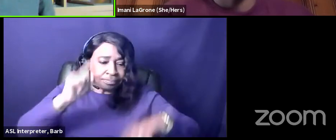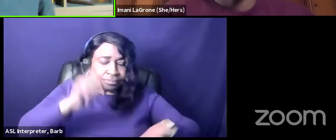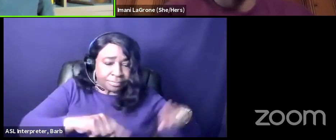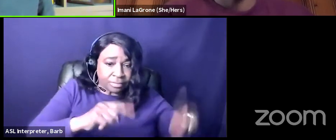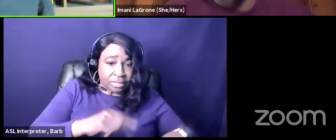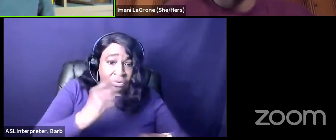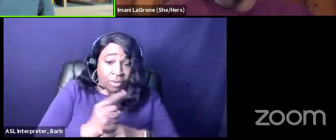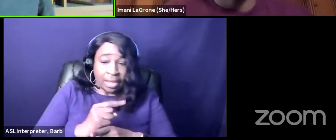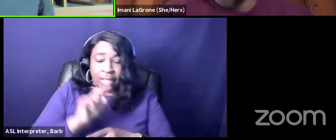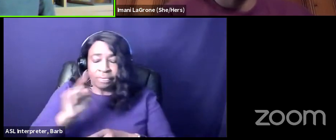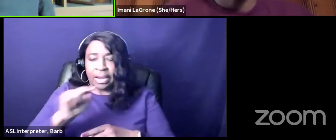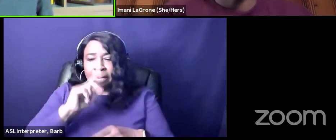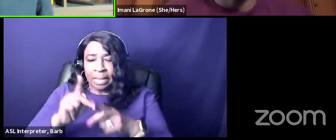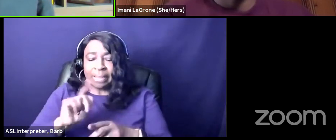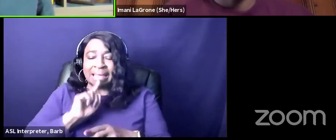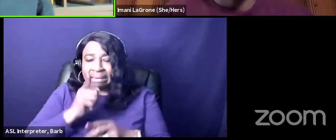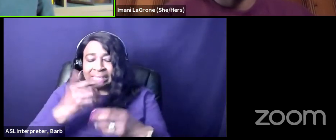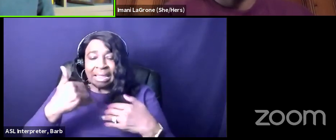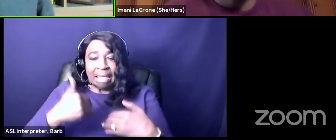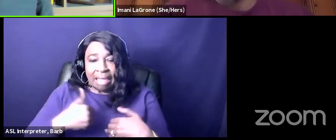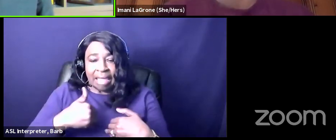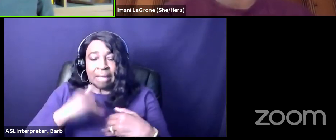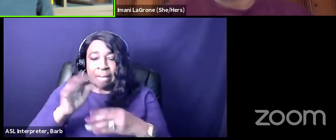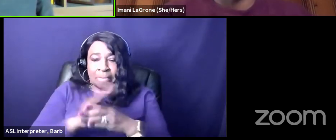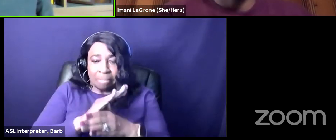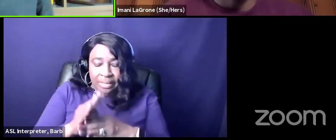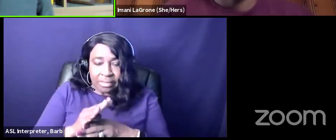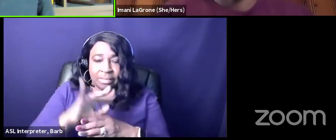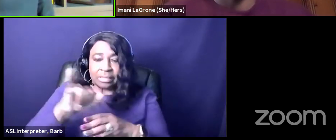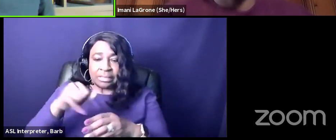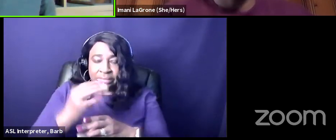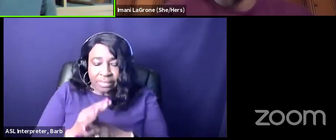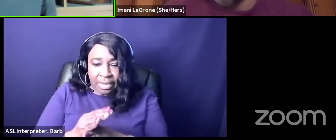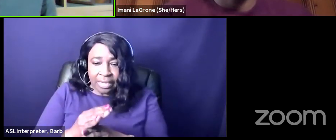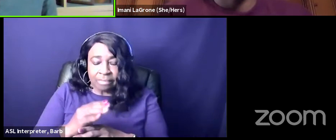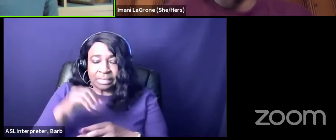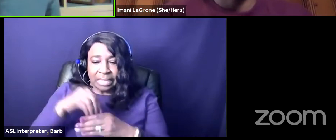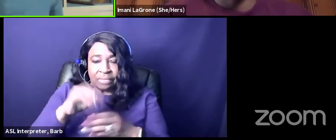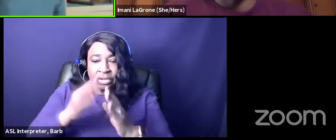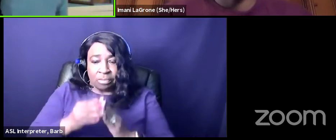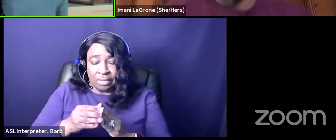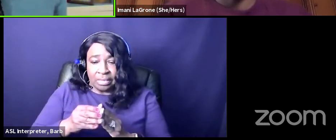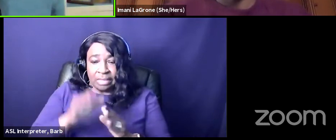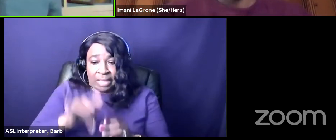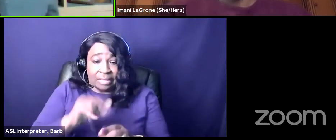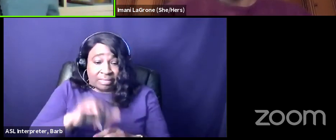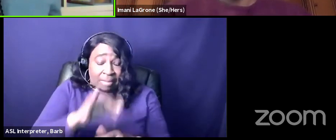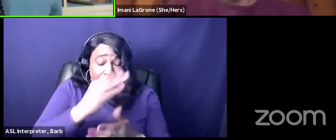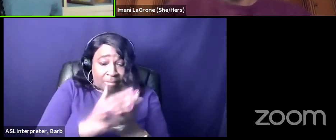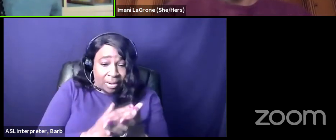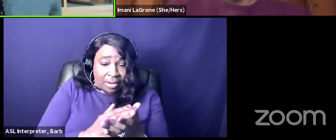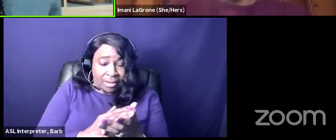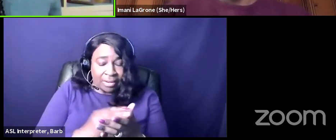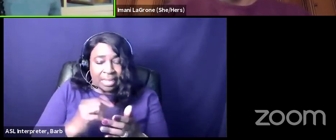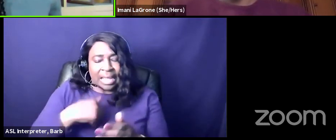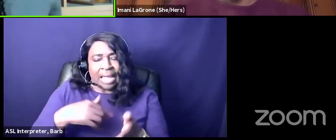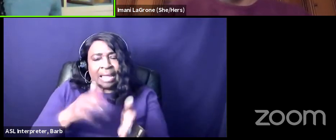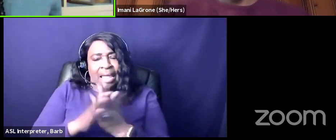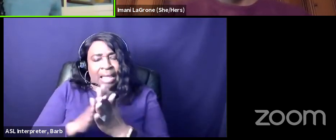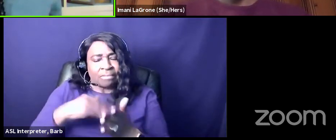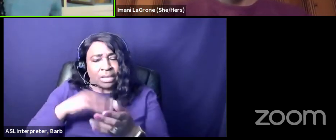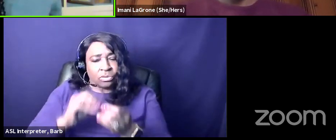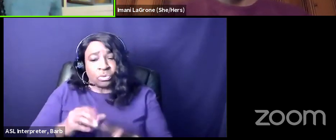there are people who actually have jobs and have businesses and are pillars in the community so there's that but then when i would ask my students like well